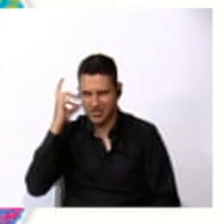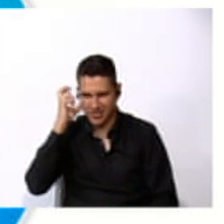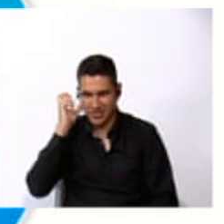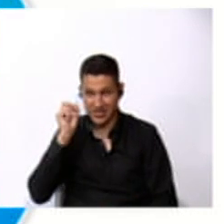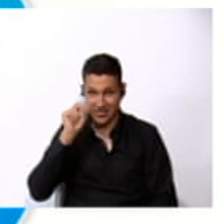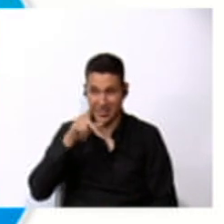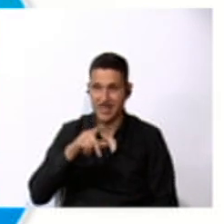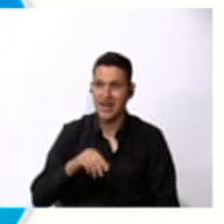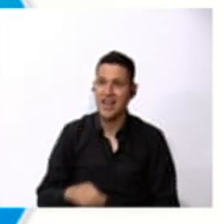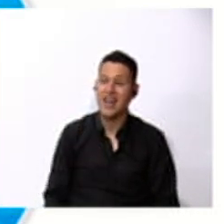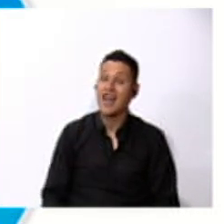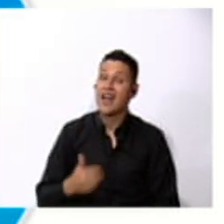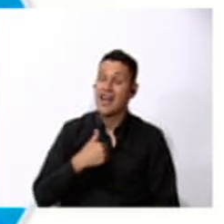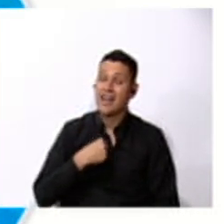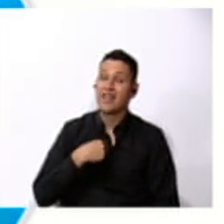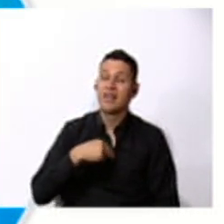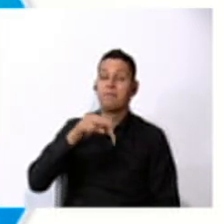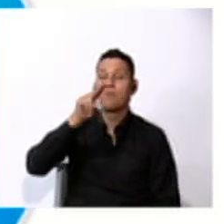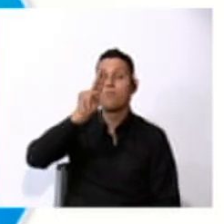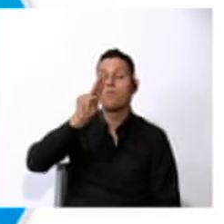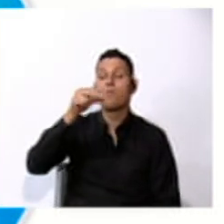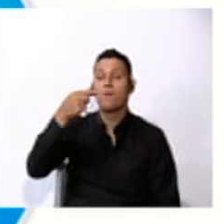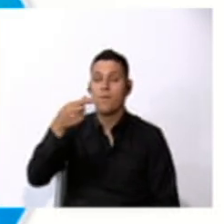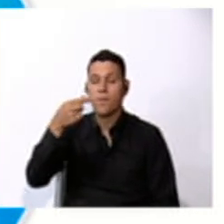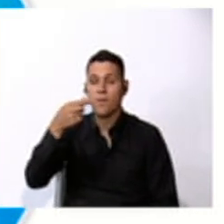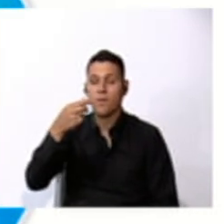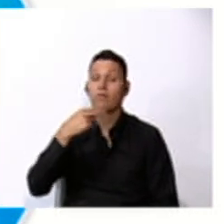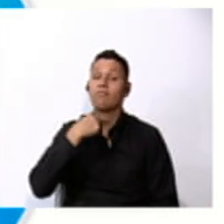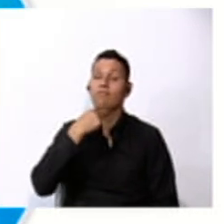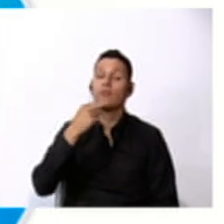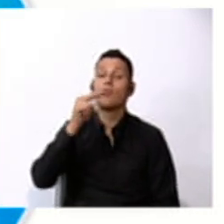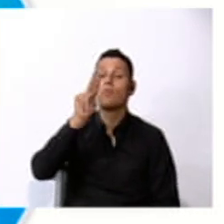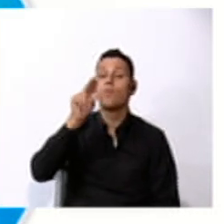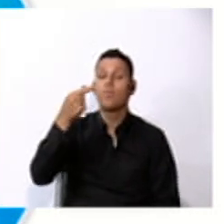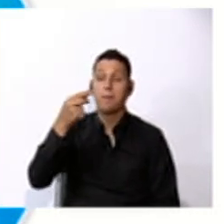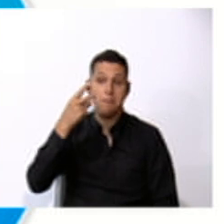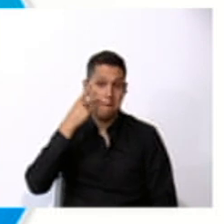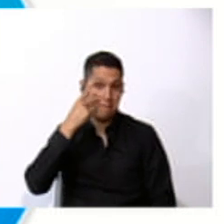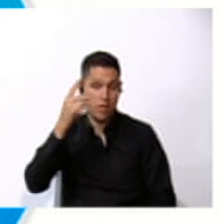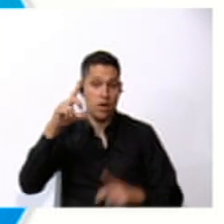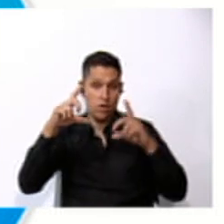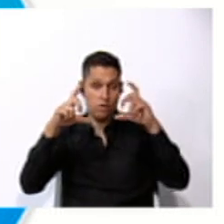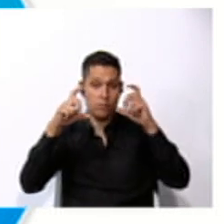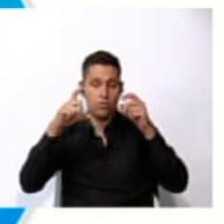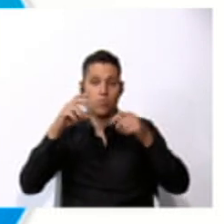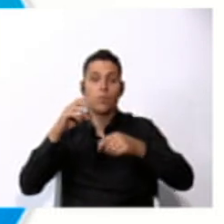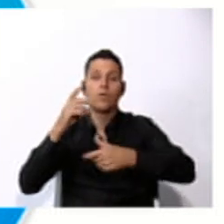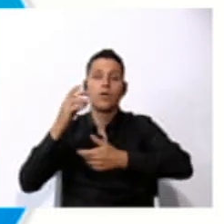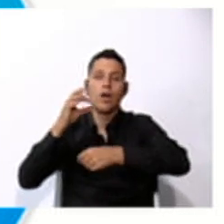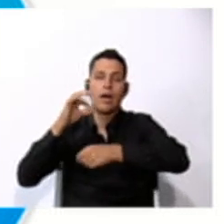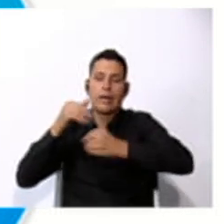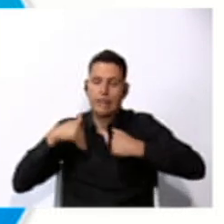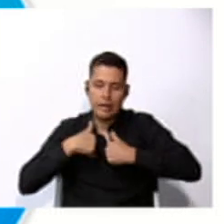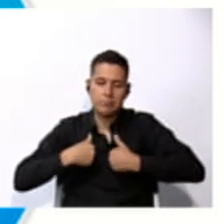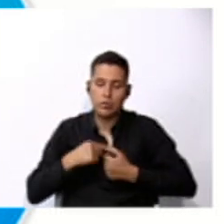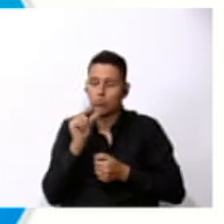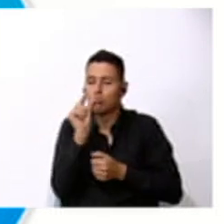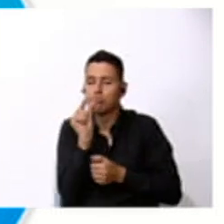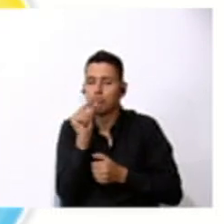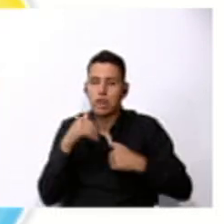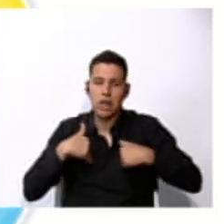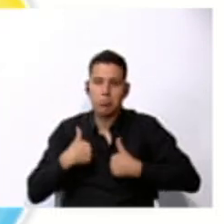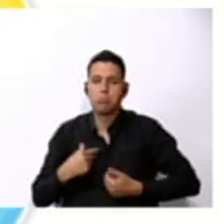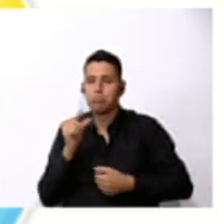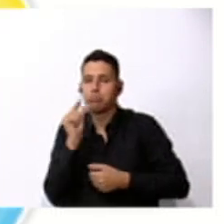Do we have og? Oh, yes, teacher. Look at the picture. Bog. Excellent. Very